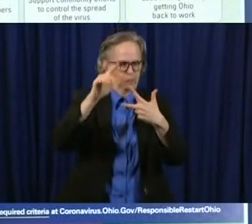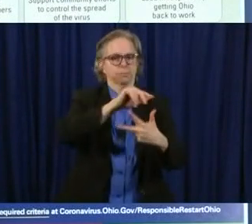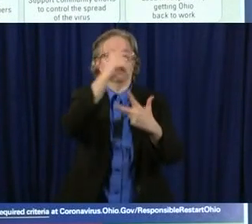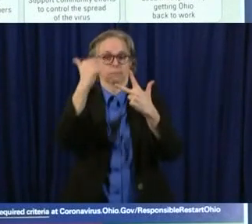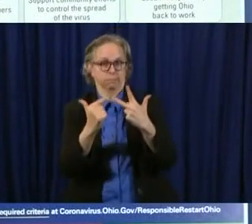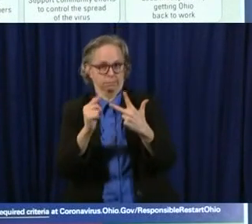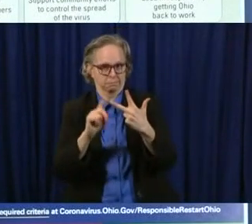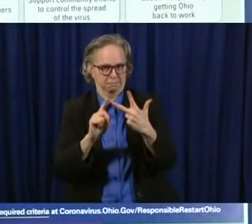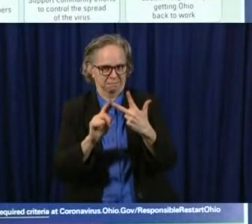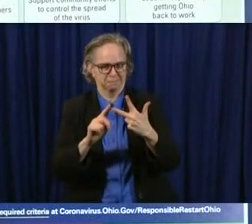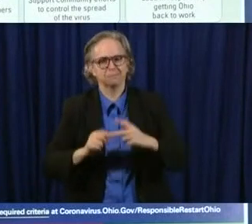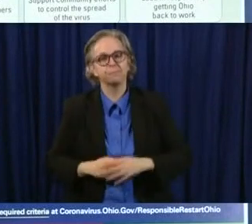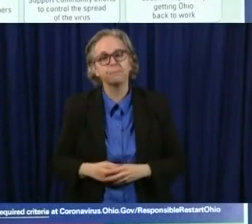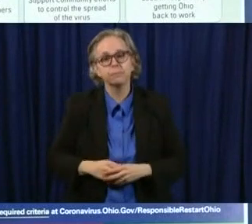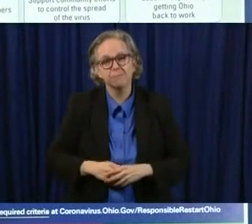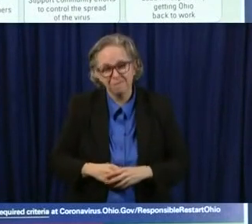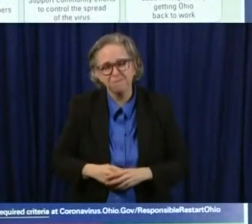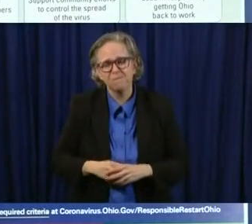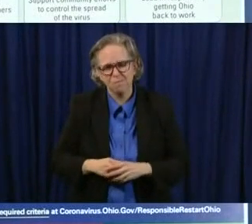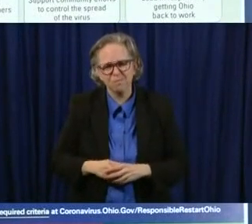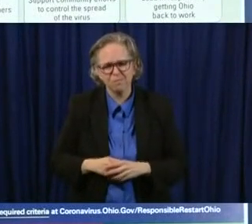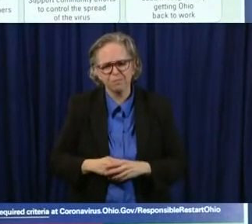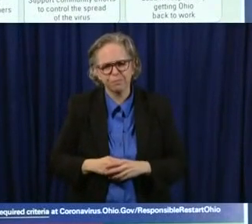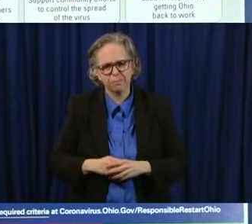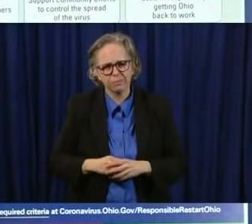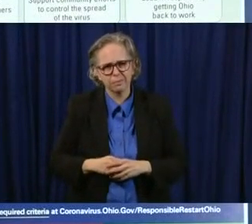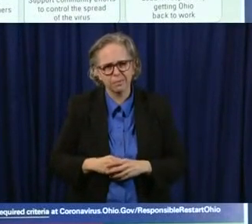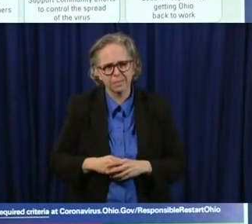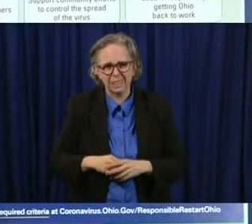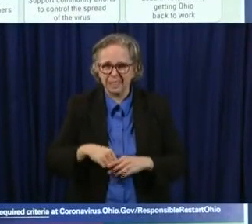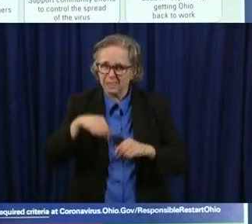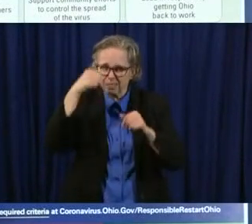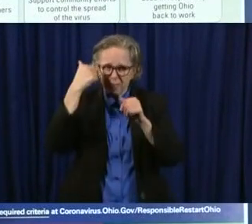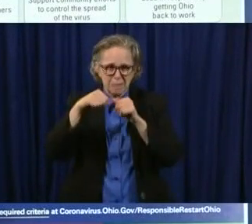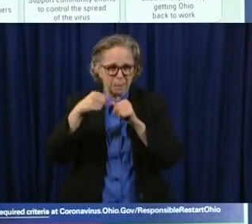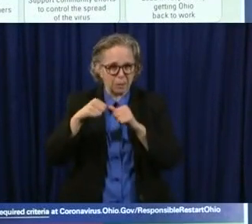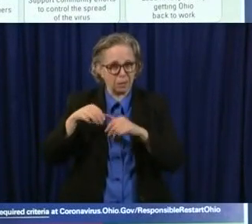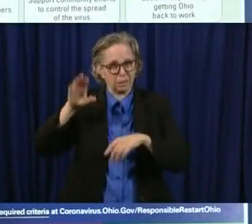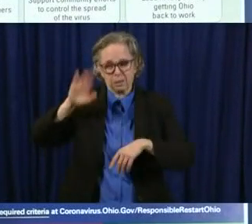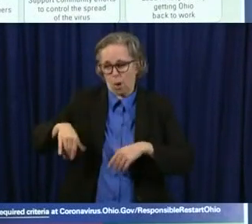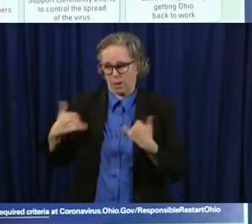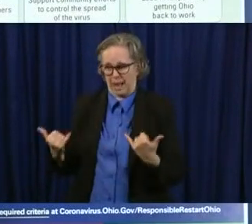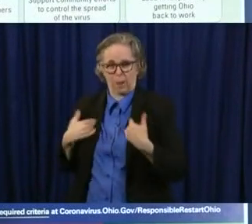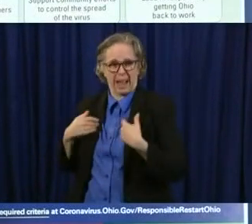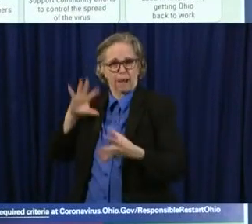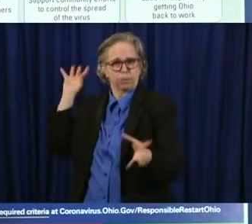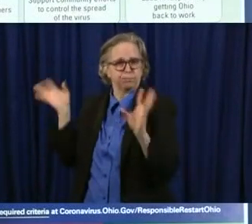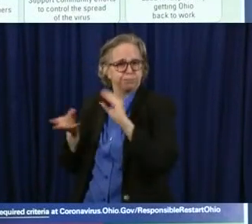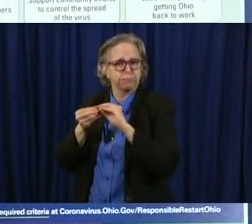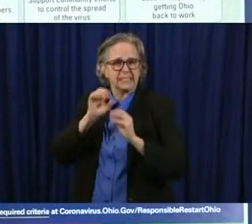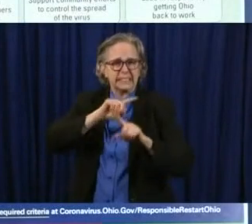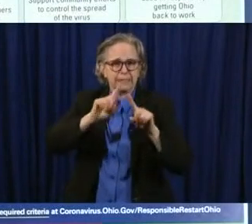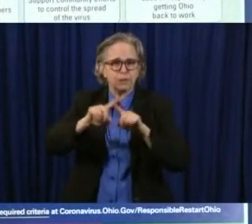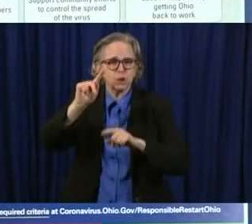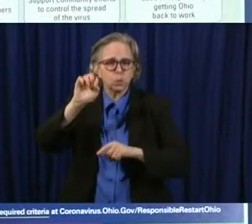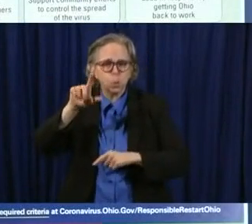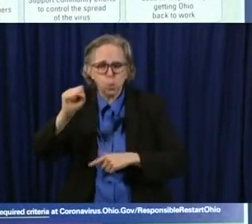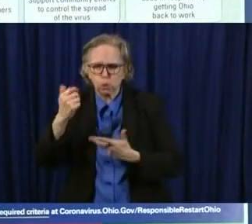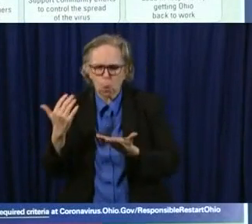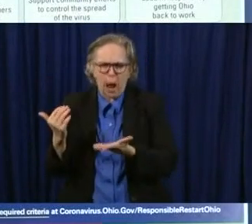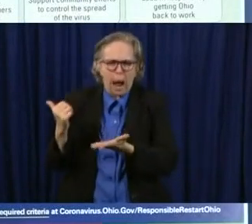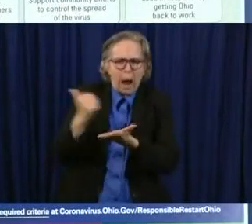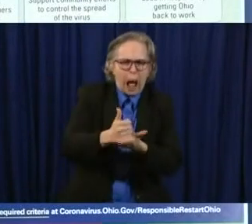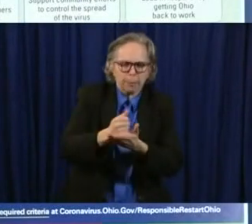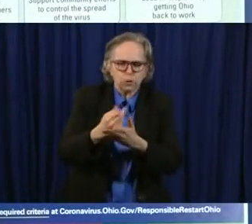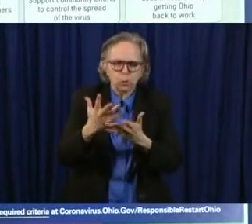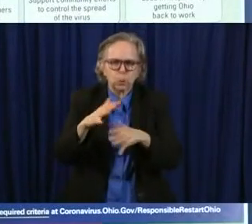The tools that we have had to slow it down, to break it from going from one person to another, are still the same